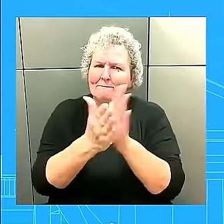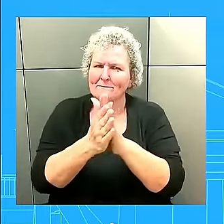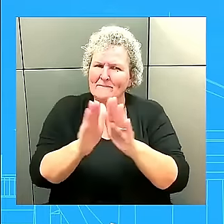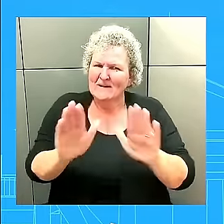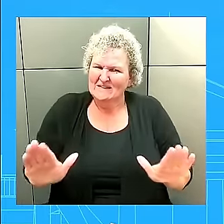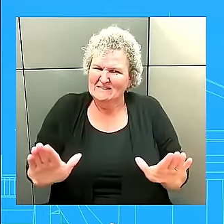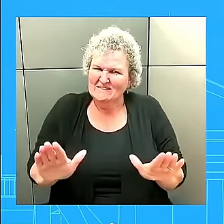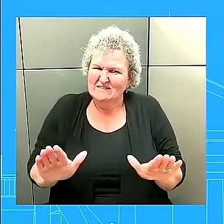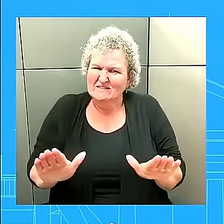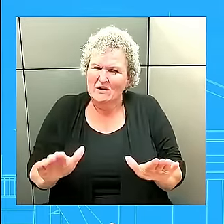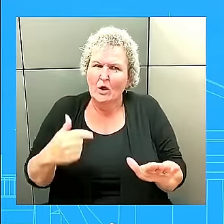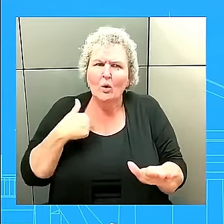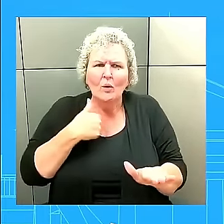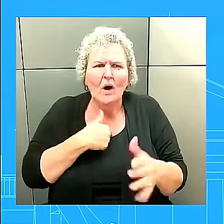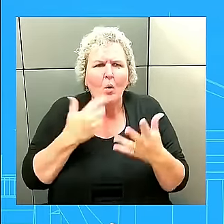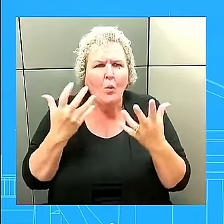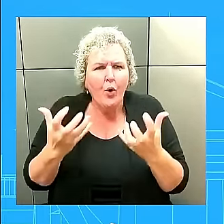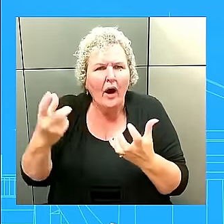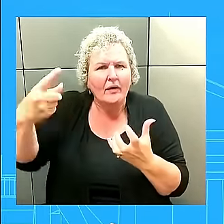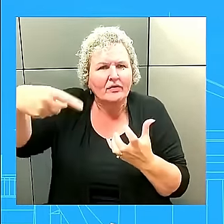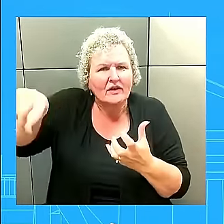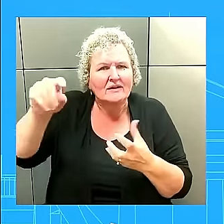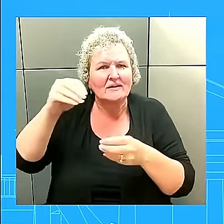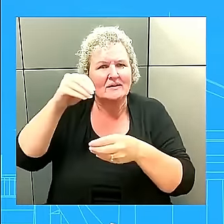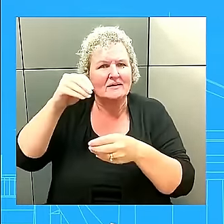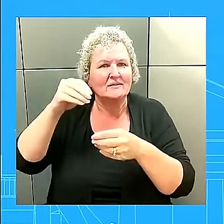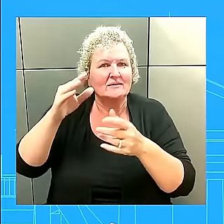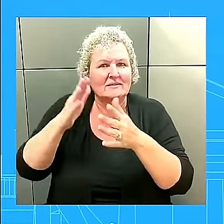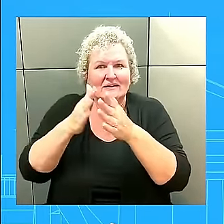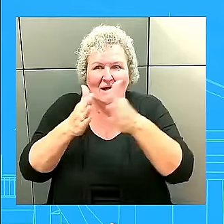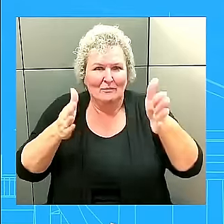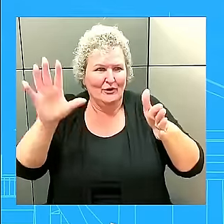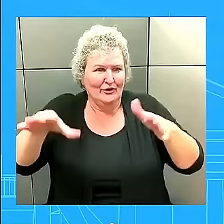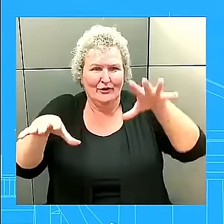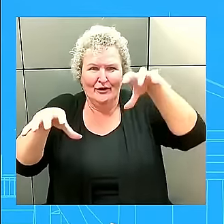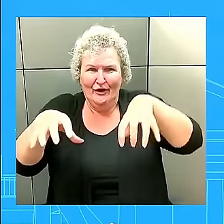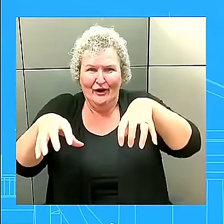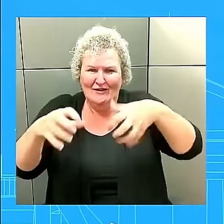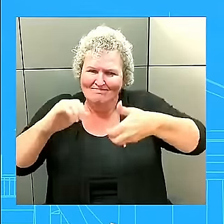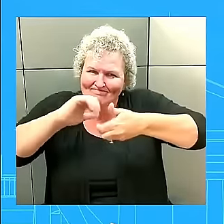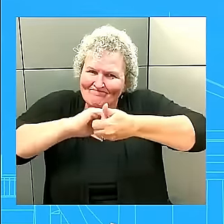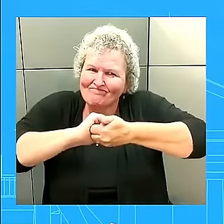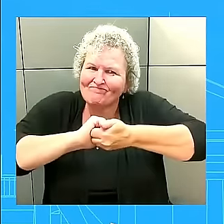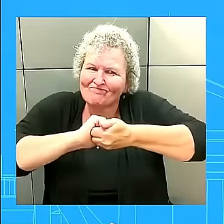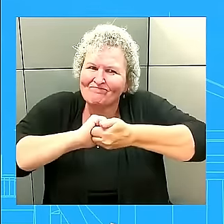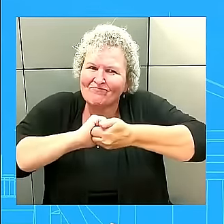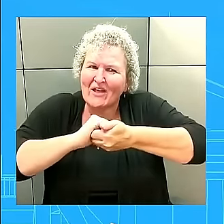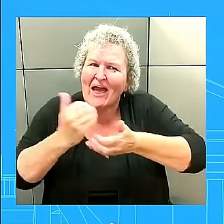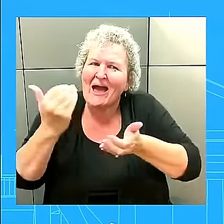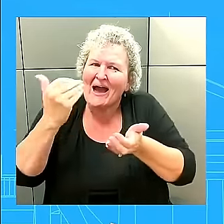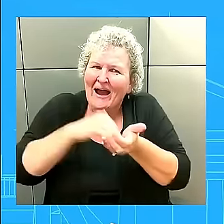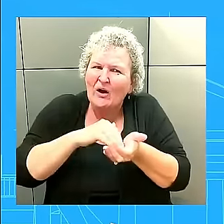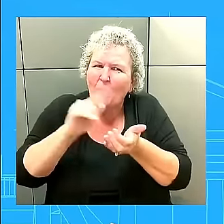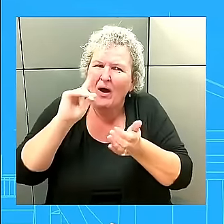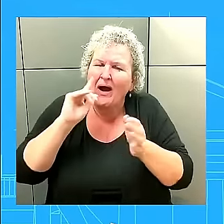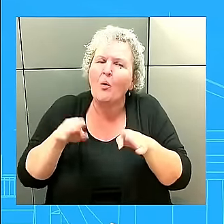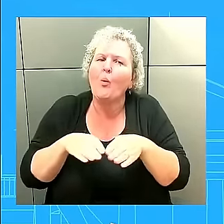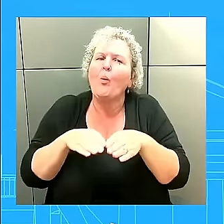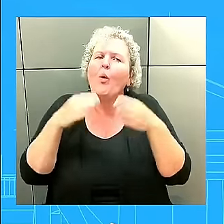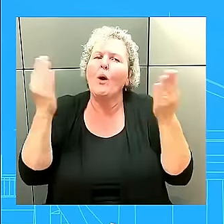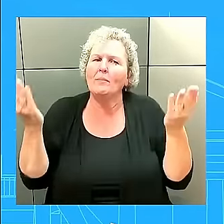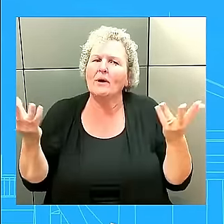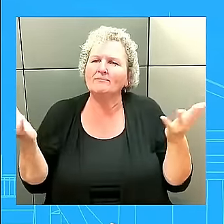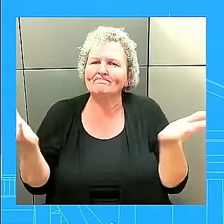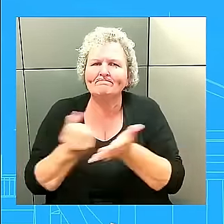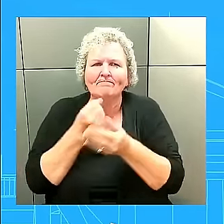in Israel and Senwar, as President Biden said last week, that does open up, we believe opens up, should open up an opportunity to try to get there.